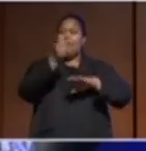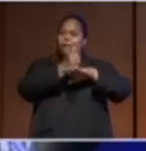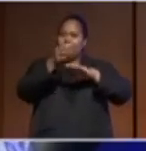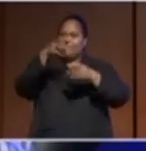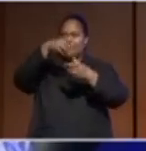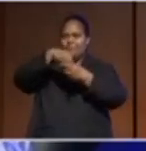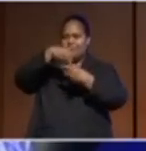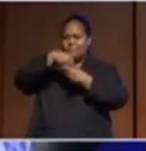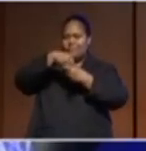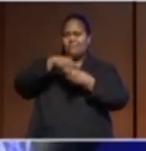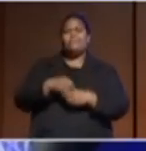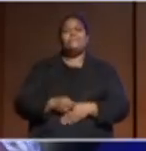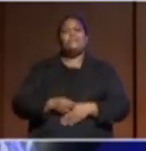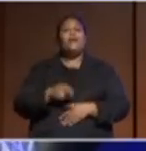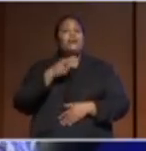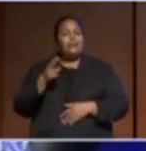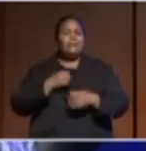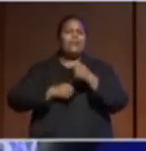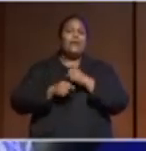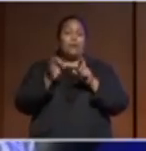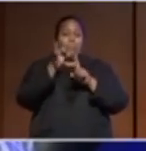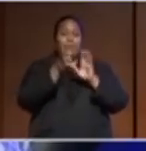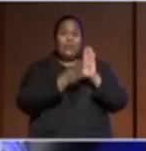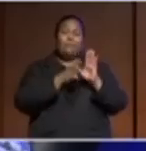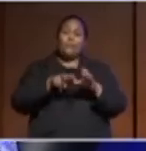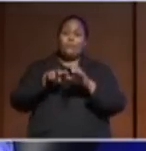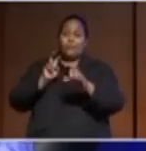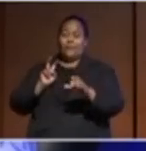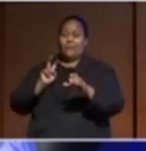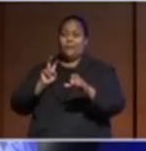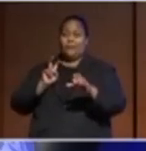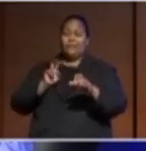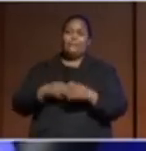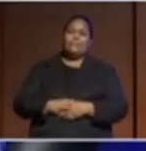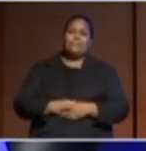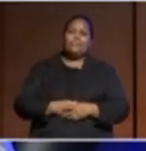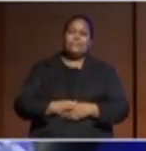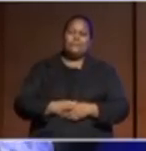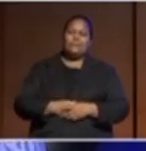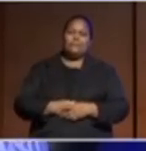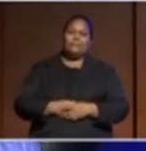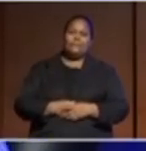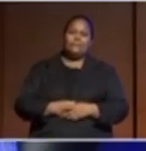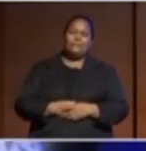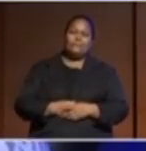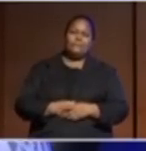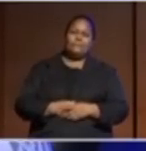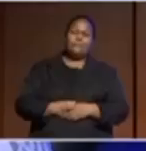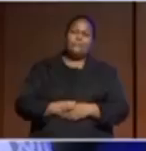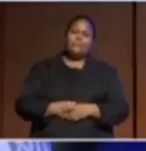next step, deputy prime minister, resigning from being deputy prime minister, and then, you know,